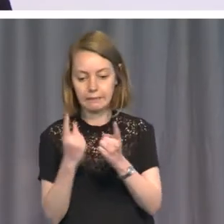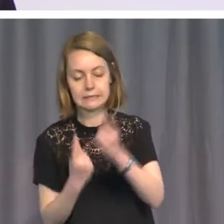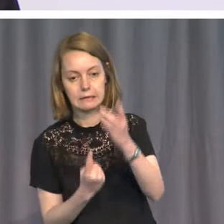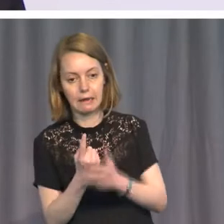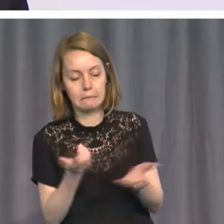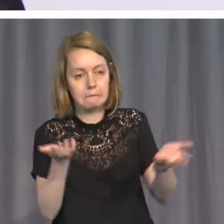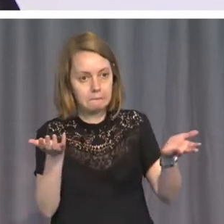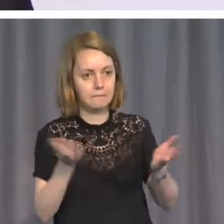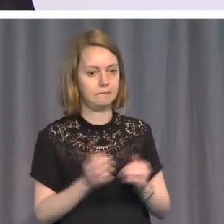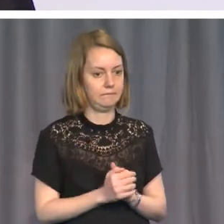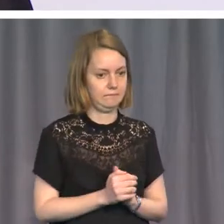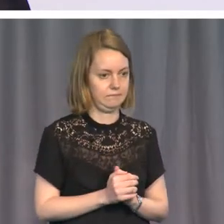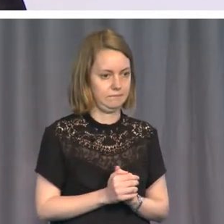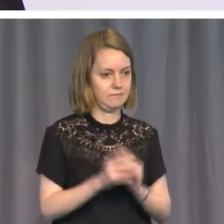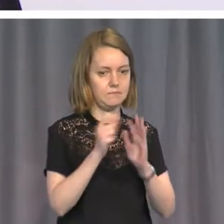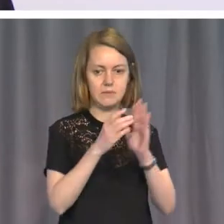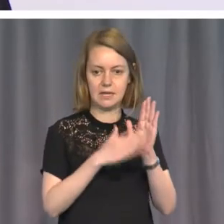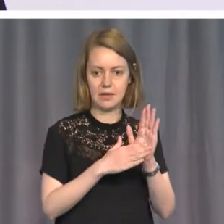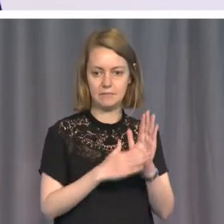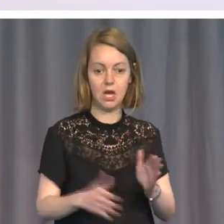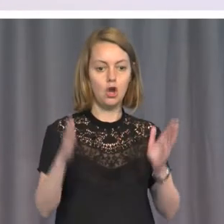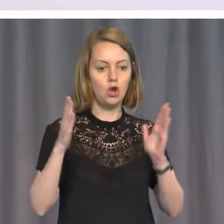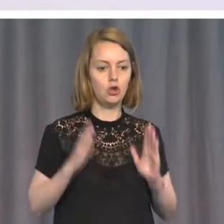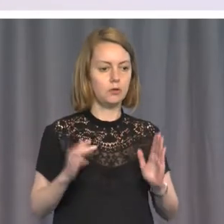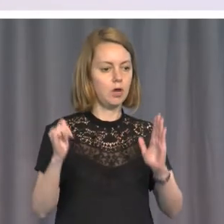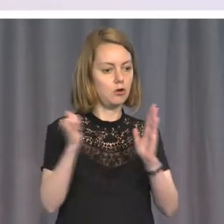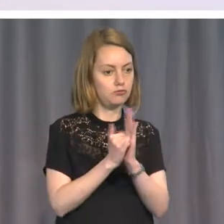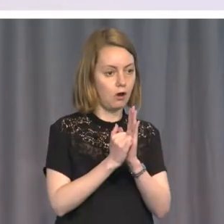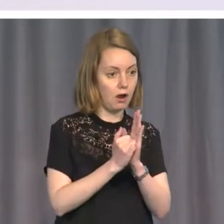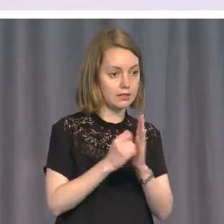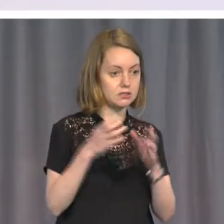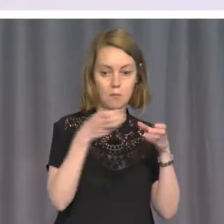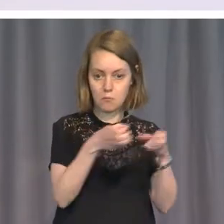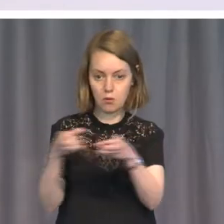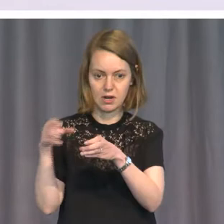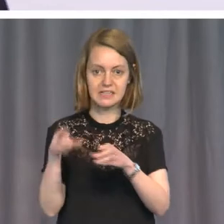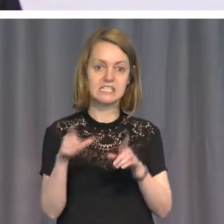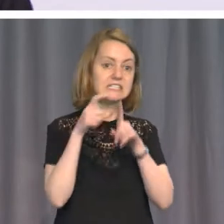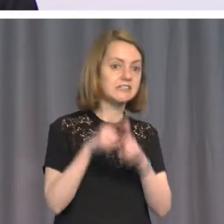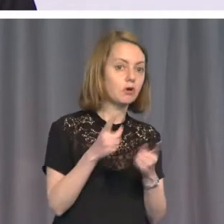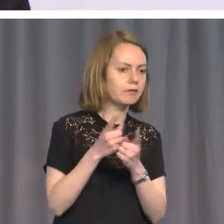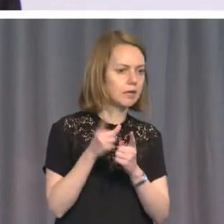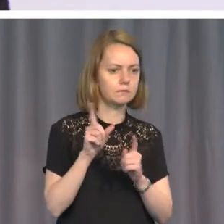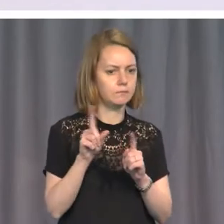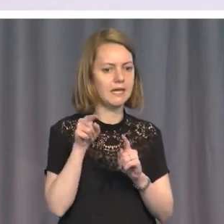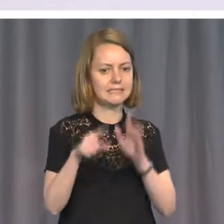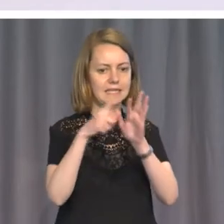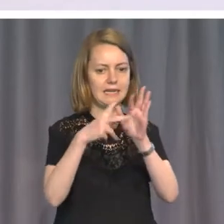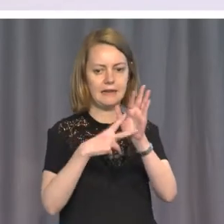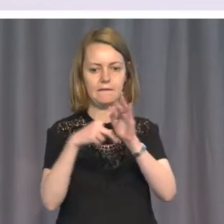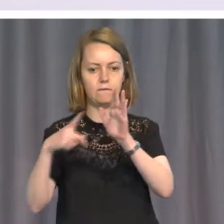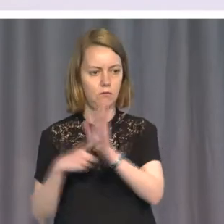rights atrocities are not difficult things. They are evils and the Universal Declaration